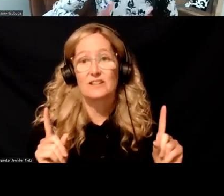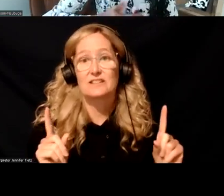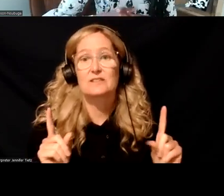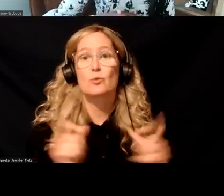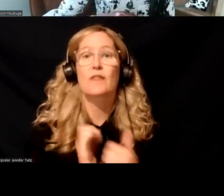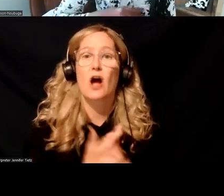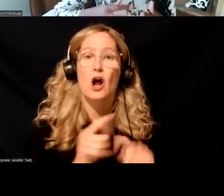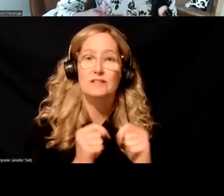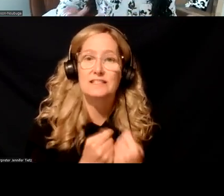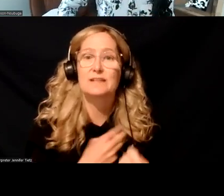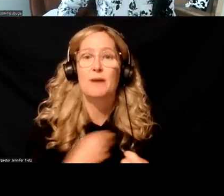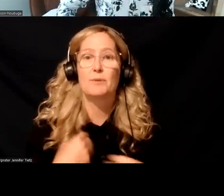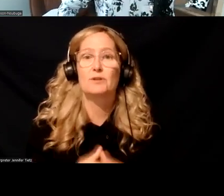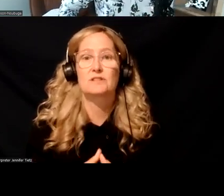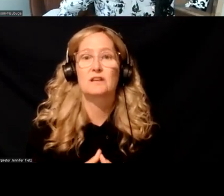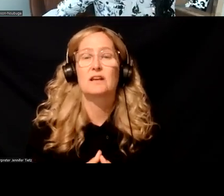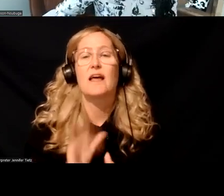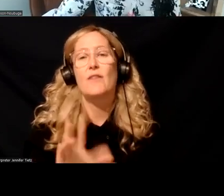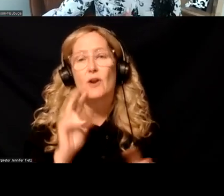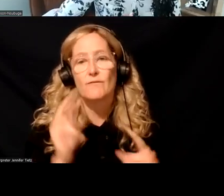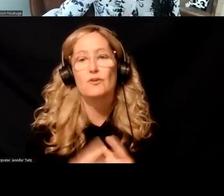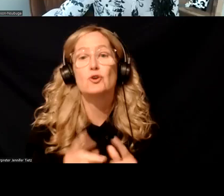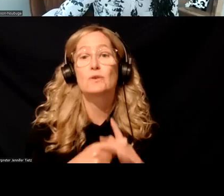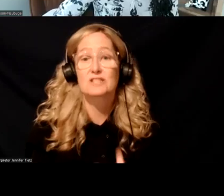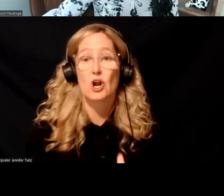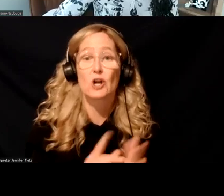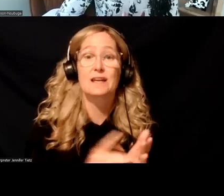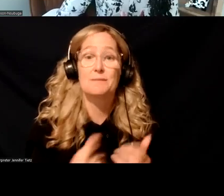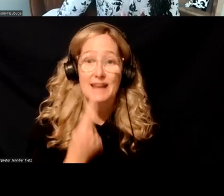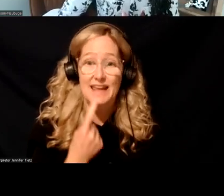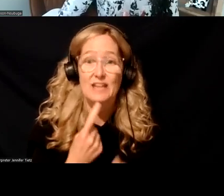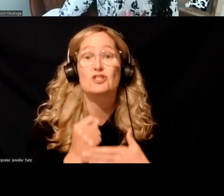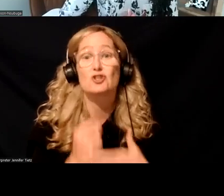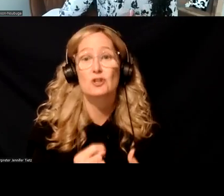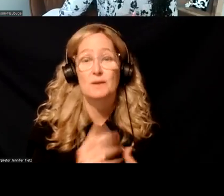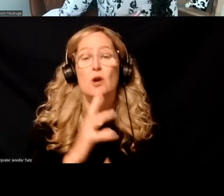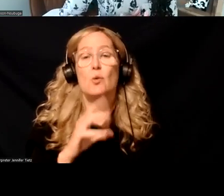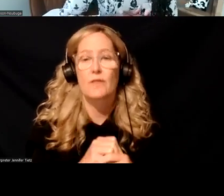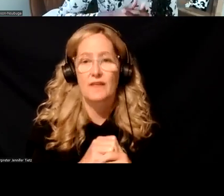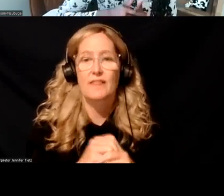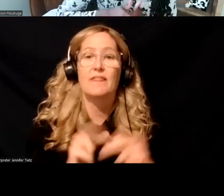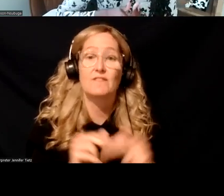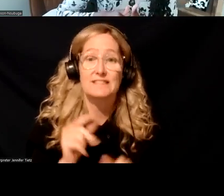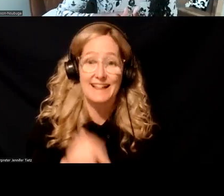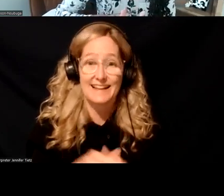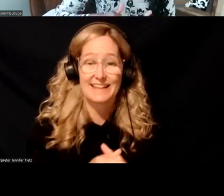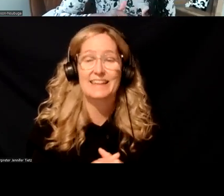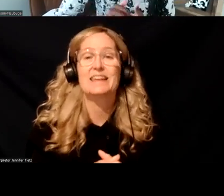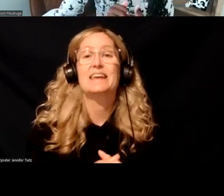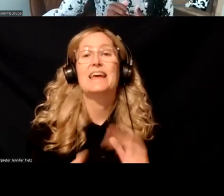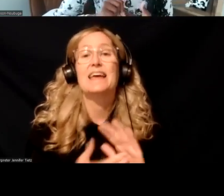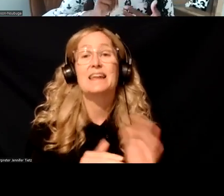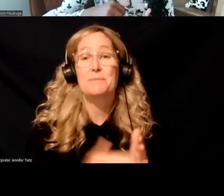team members, um, and their view on starting medication assisted treatment with, within the facility. And, and what that